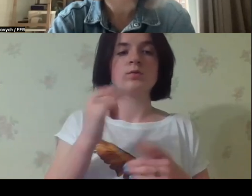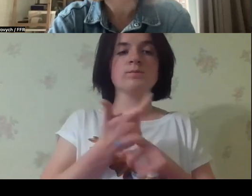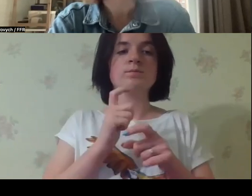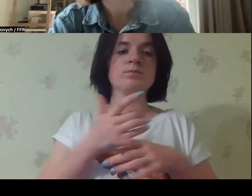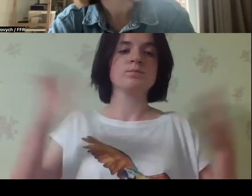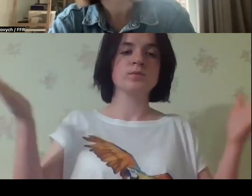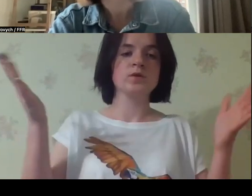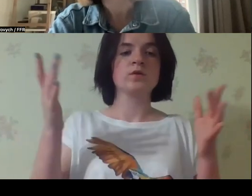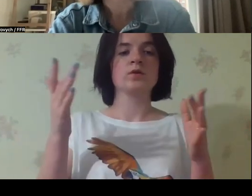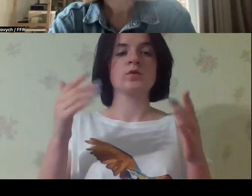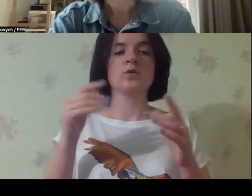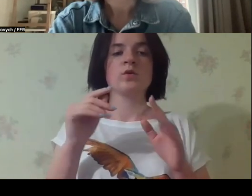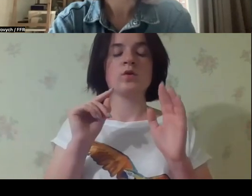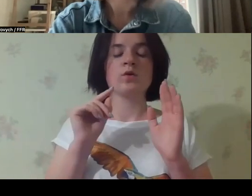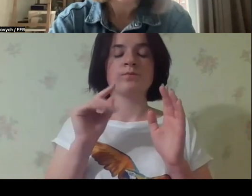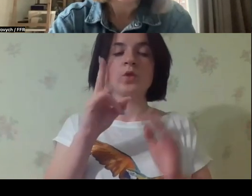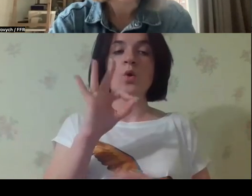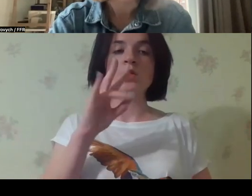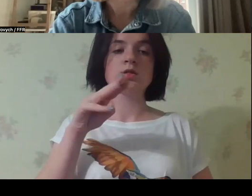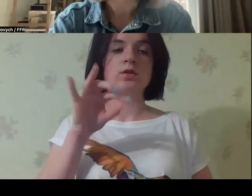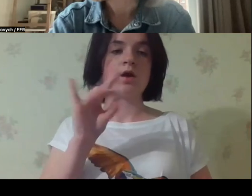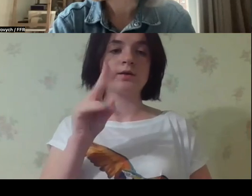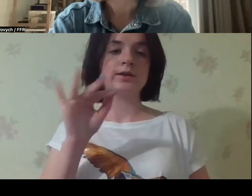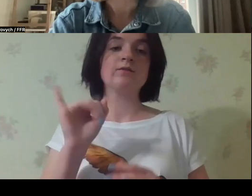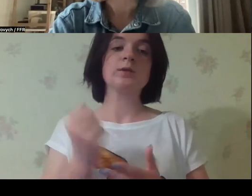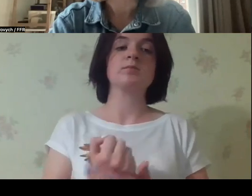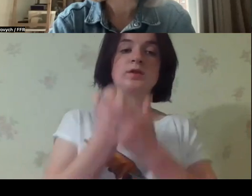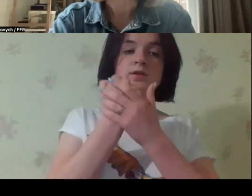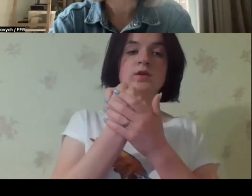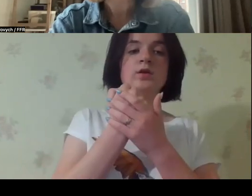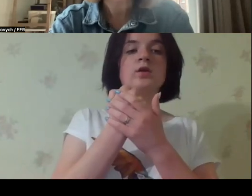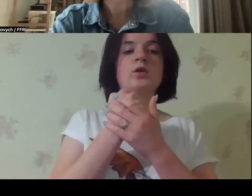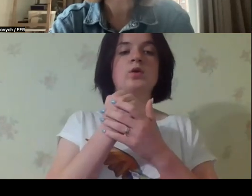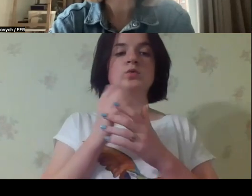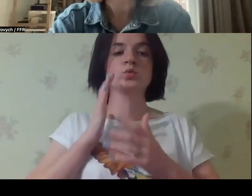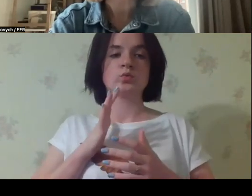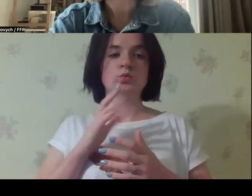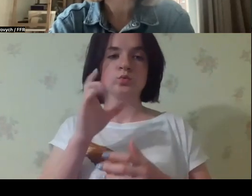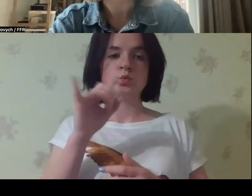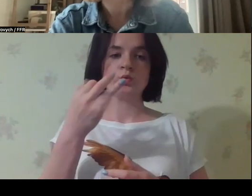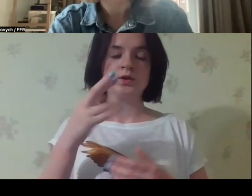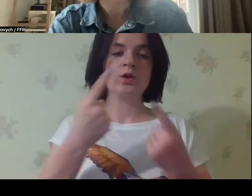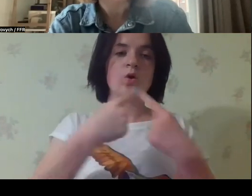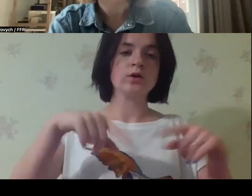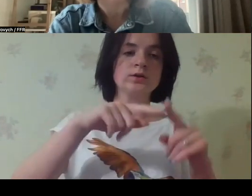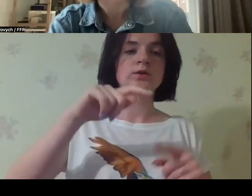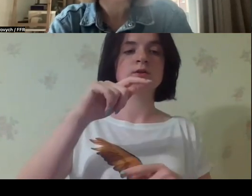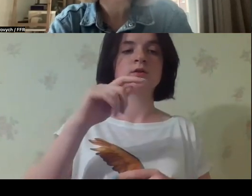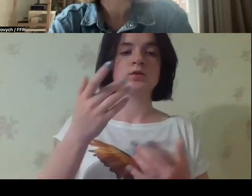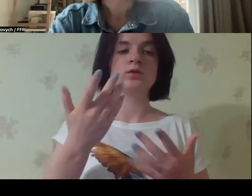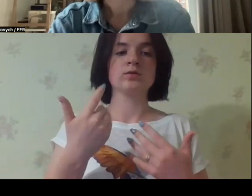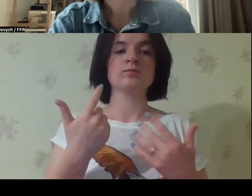aid in Ukraine and to demand more from their subcontractors and to support advocacy effort of Ukrainian